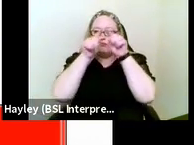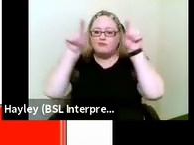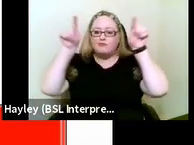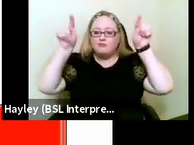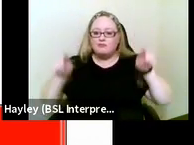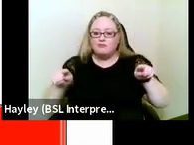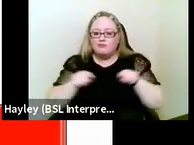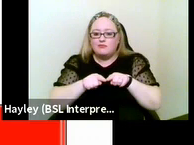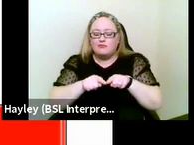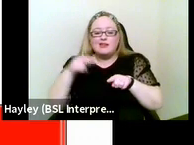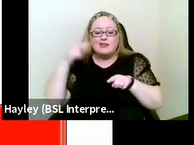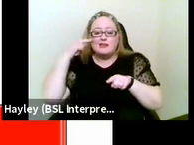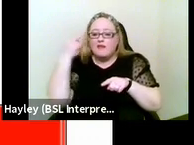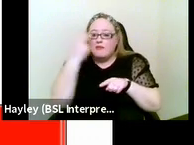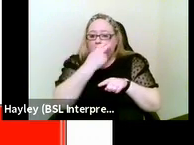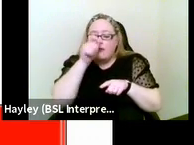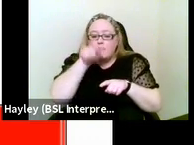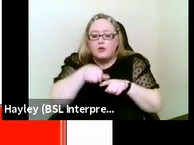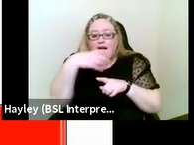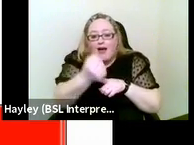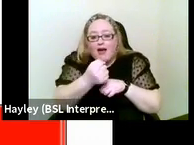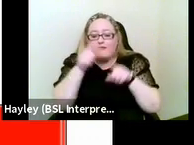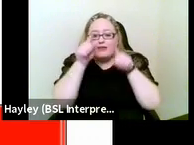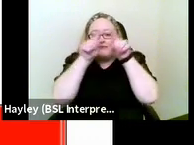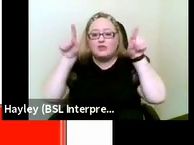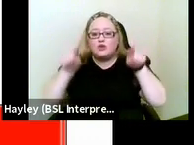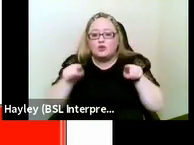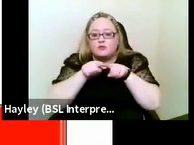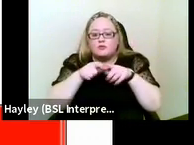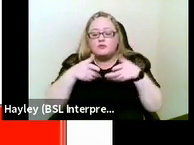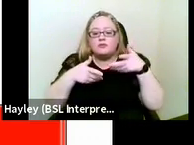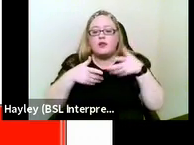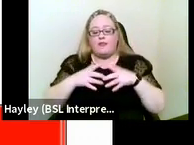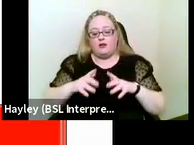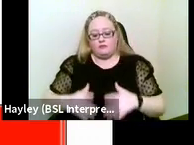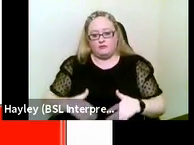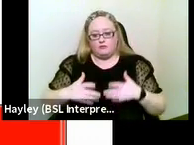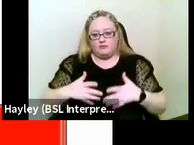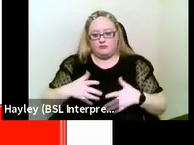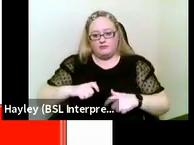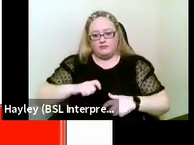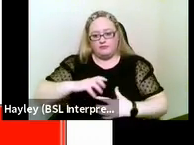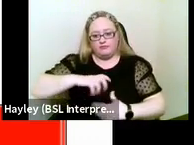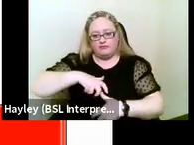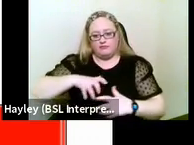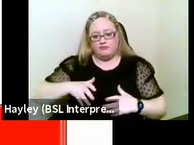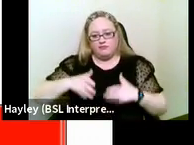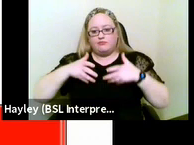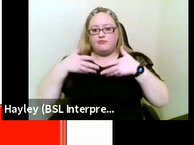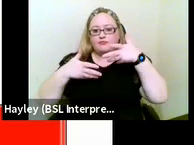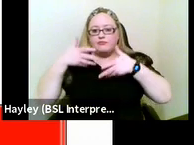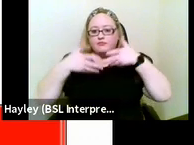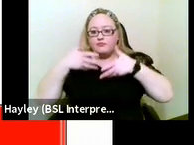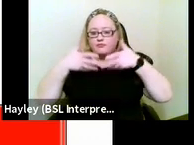that the deafblind person still has, and the signer then signs within that imaginary frame.